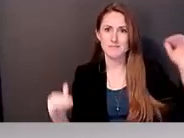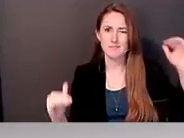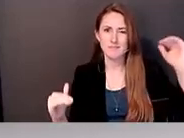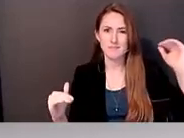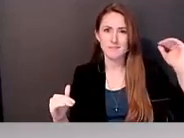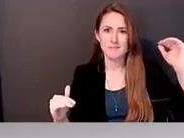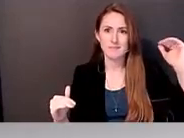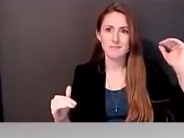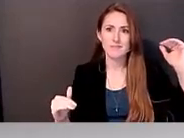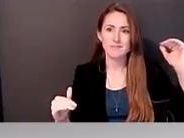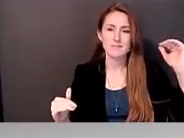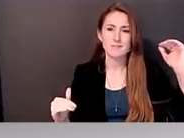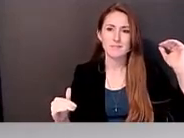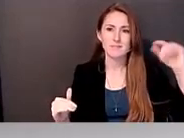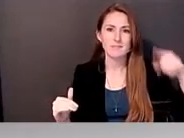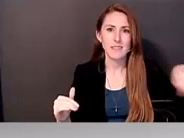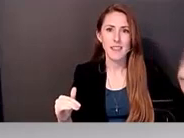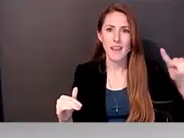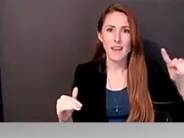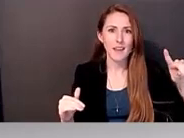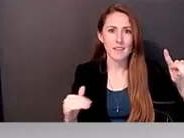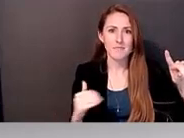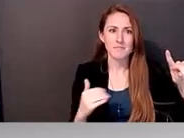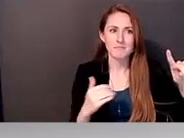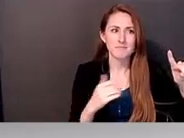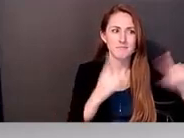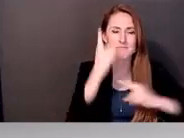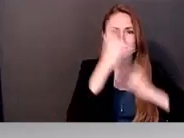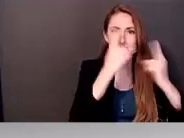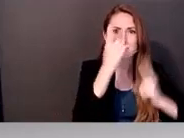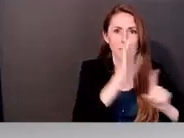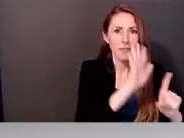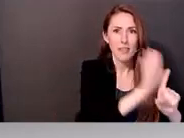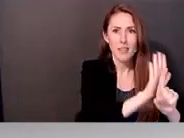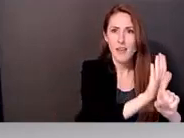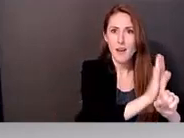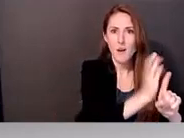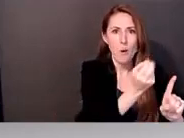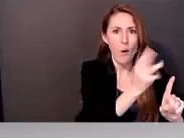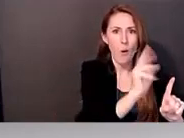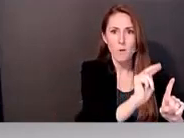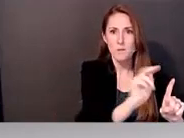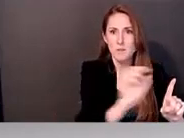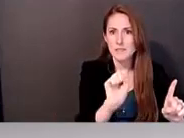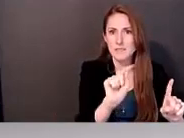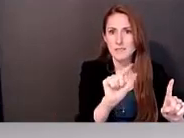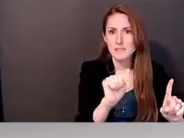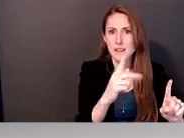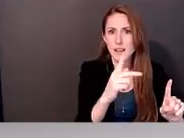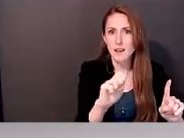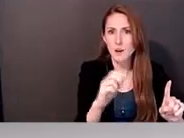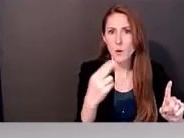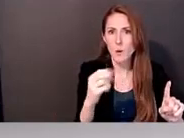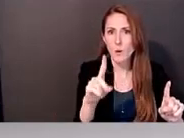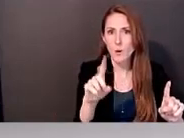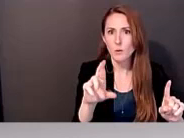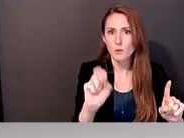own stakeholders as their, their target audience that they're angling toward.